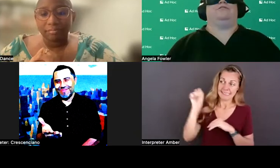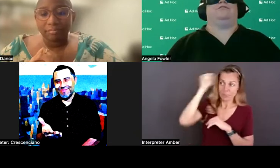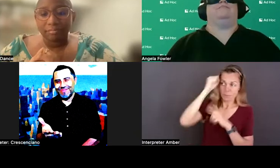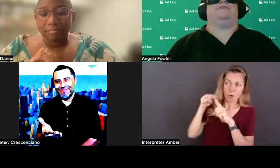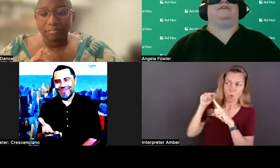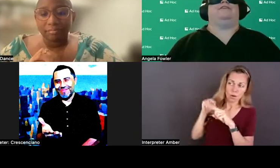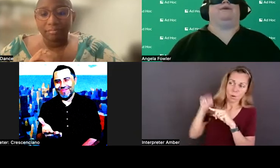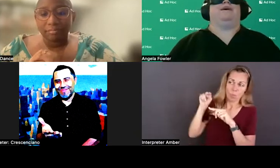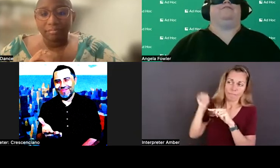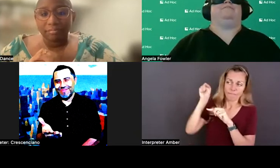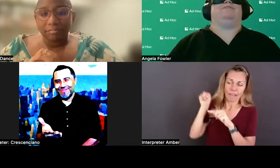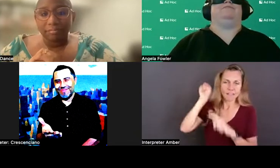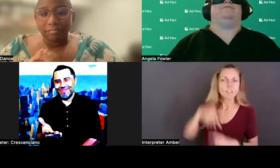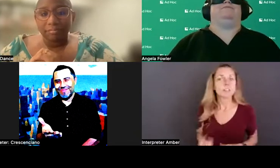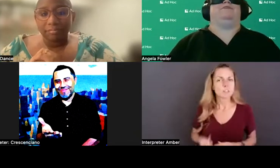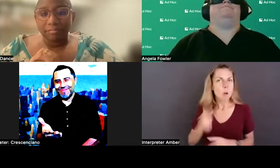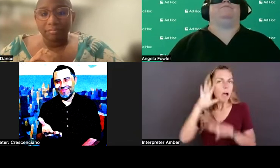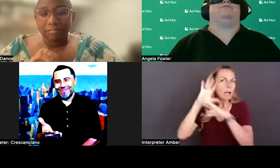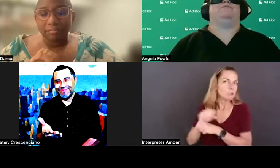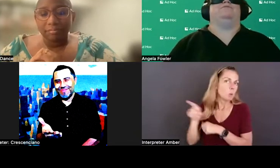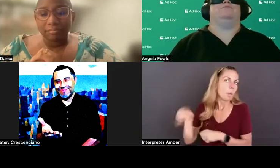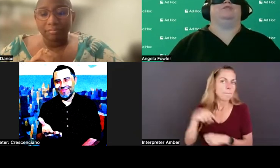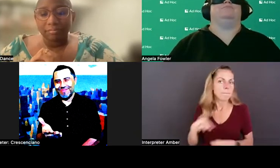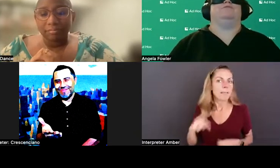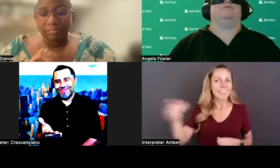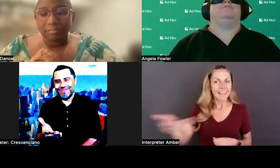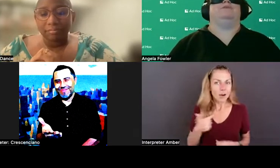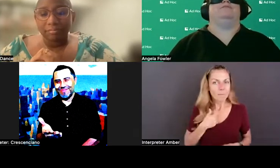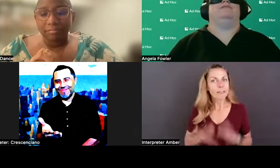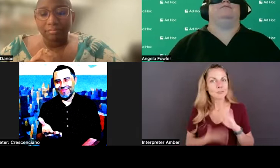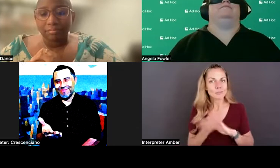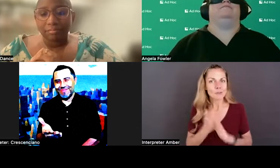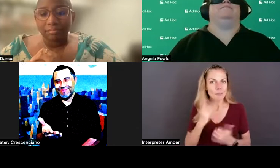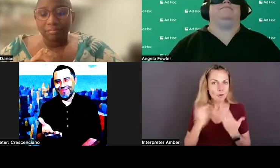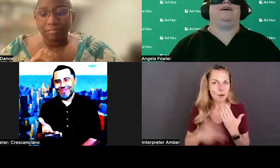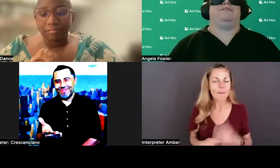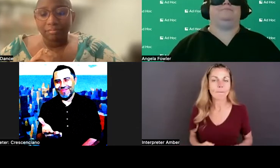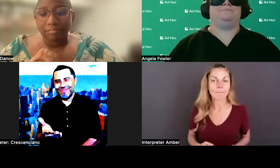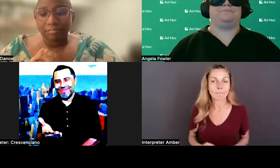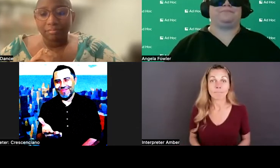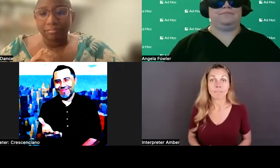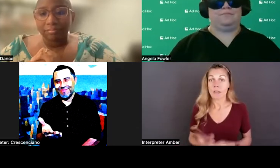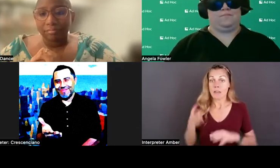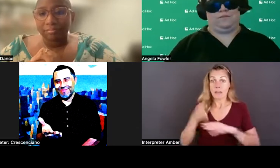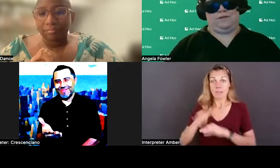I got to know them and they ended up hiring me to run the program. And from there,